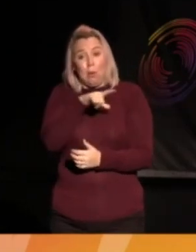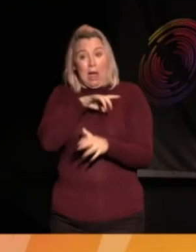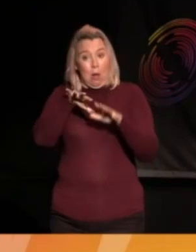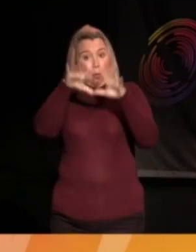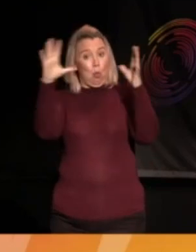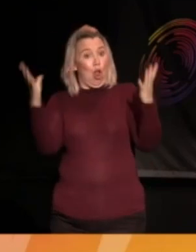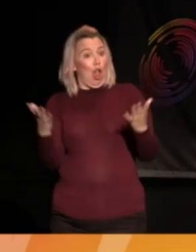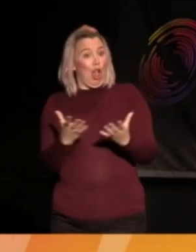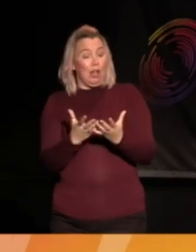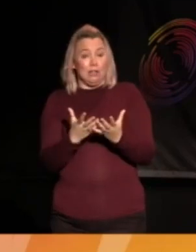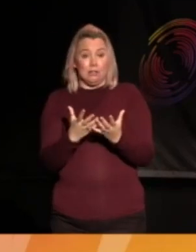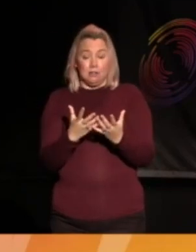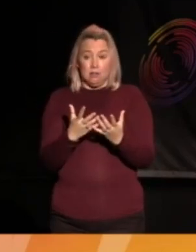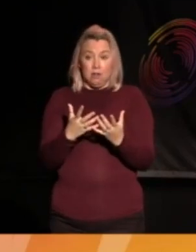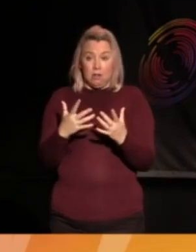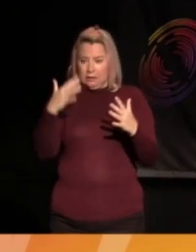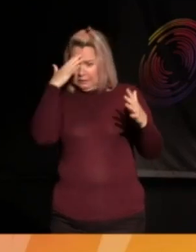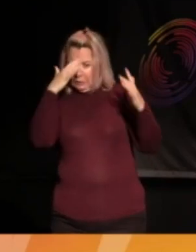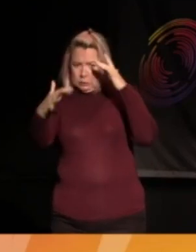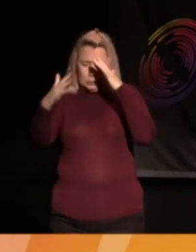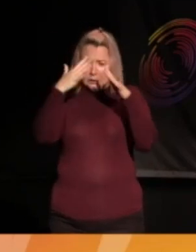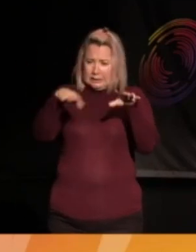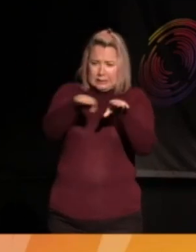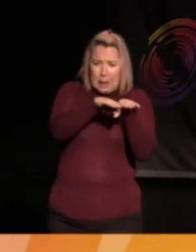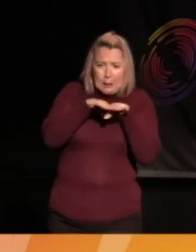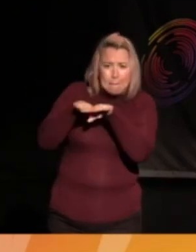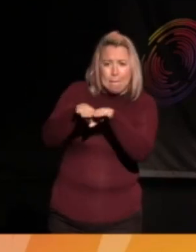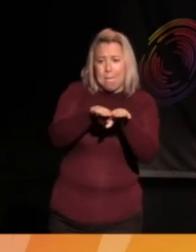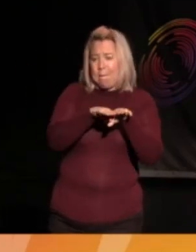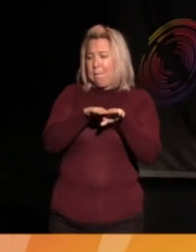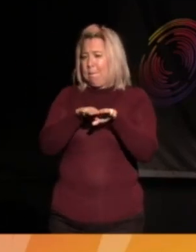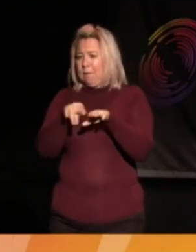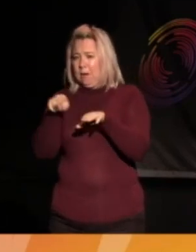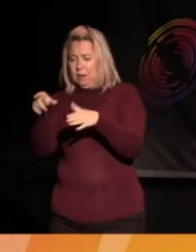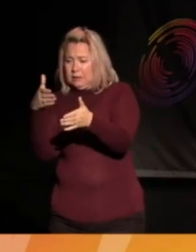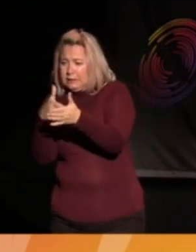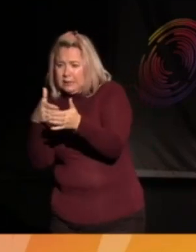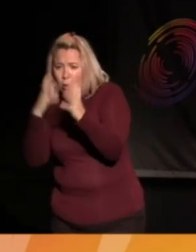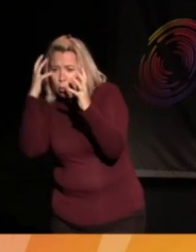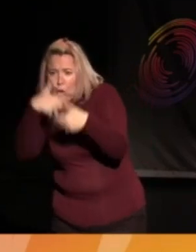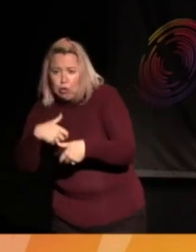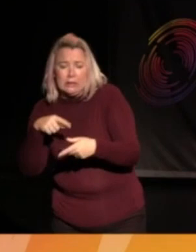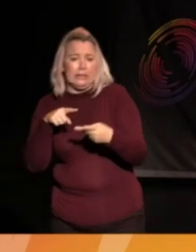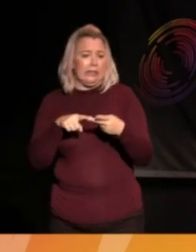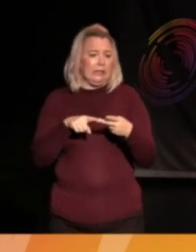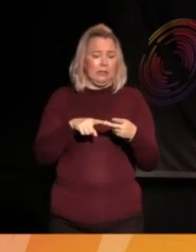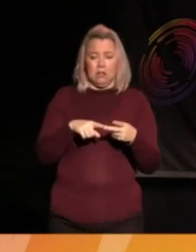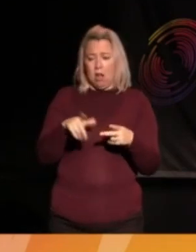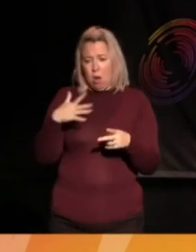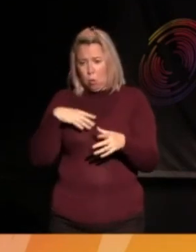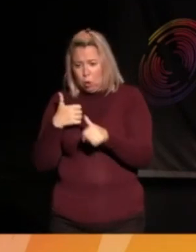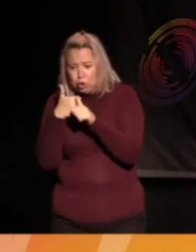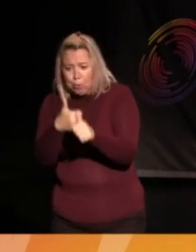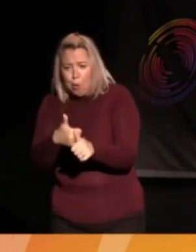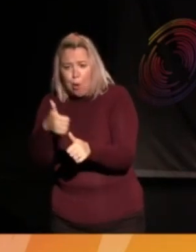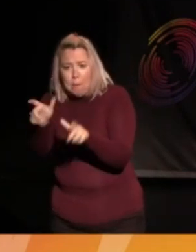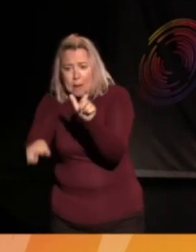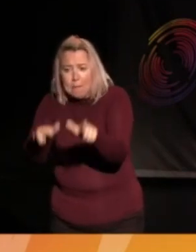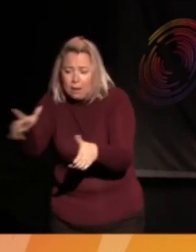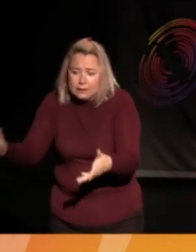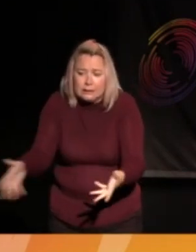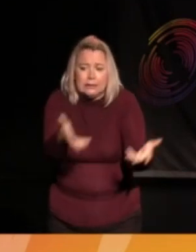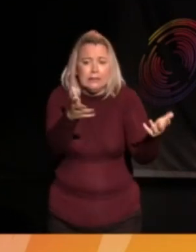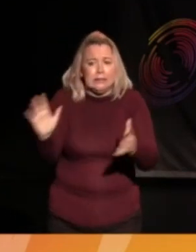concerned with how we can make change happen, concerned with picking up the voice of the voiceless and amplifying it,